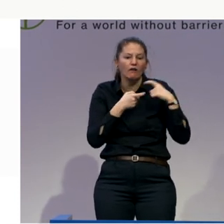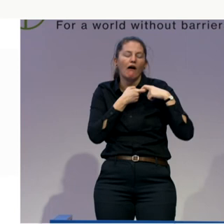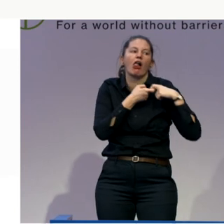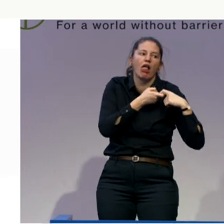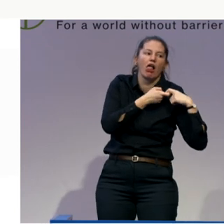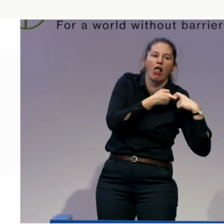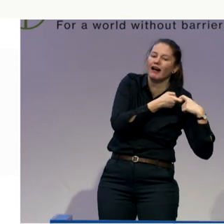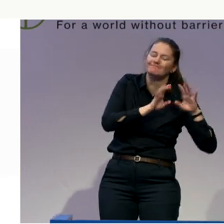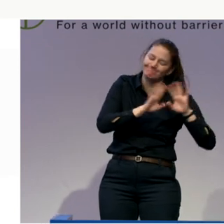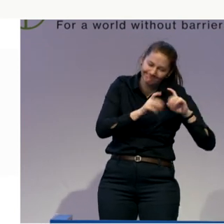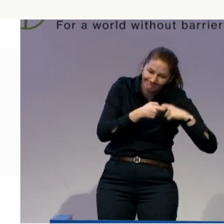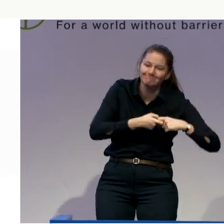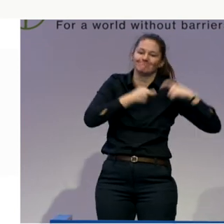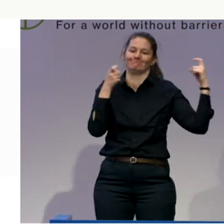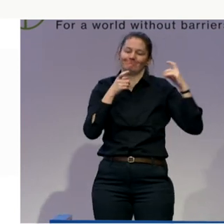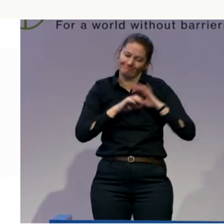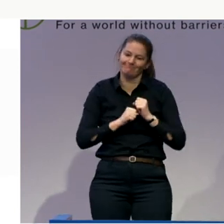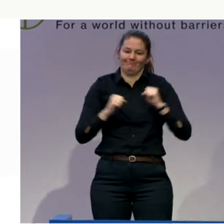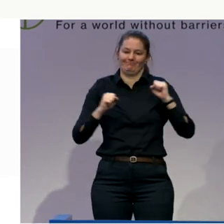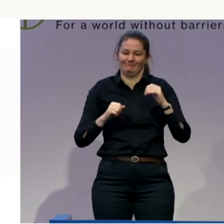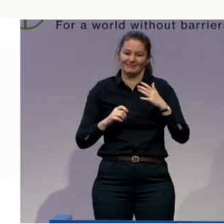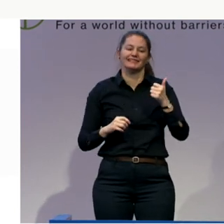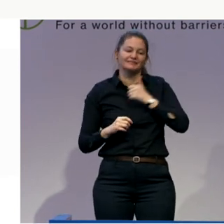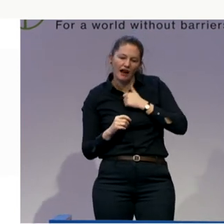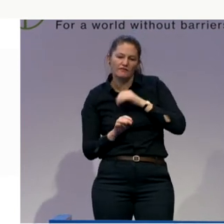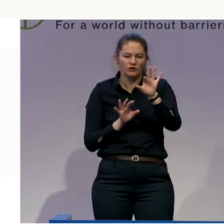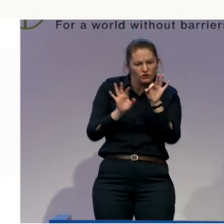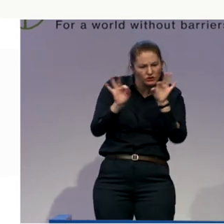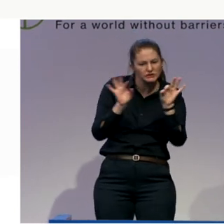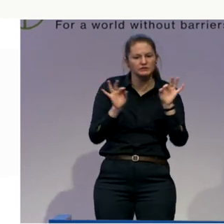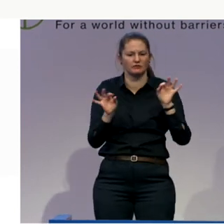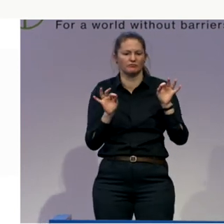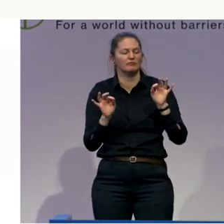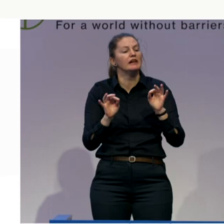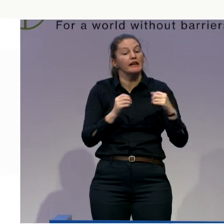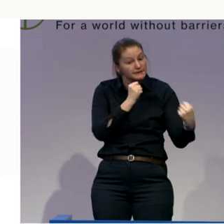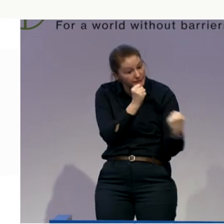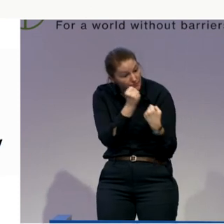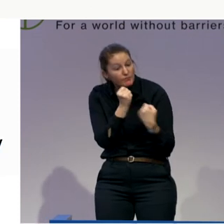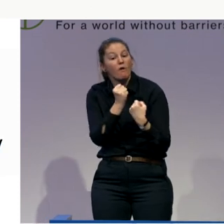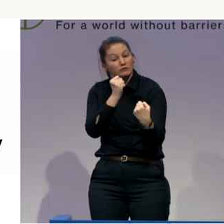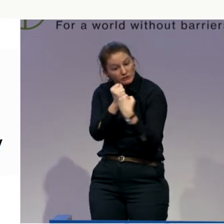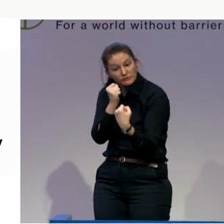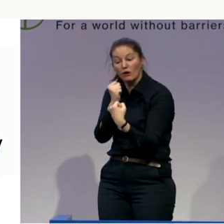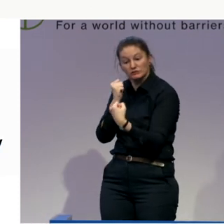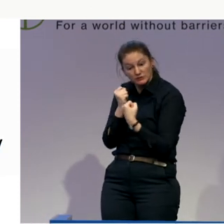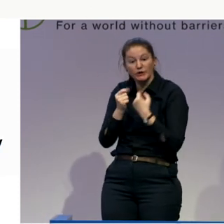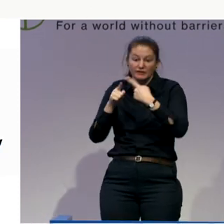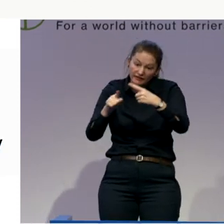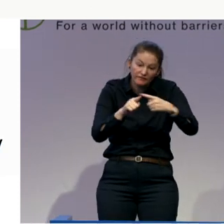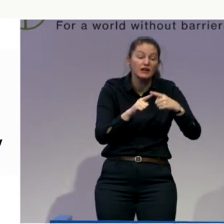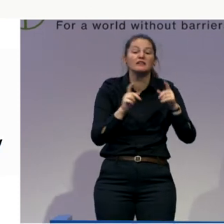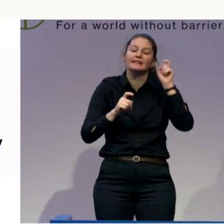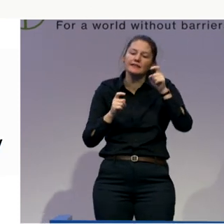having options, choice, surveillance, support for you, advice for me, the role of disabled people's